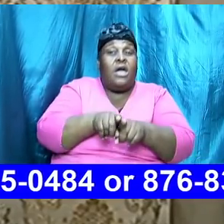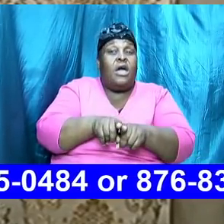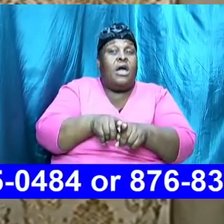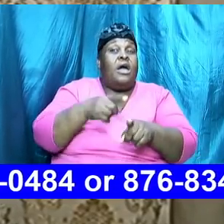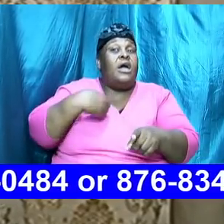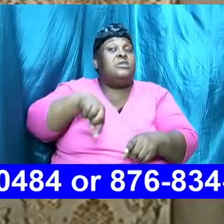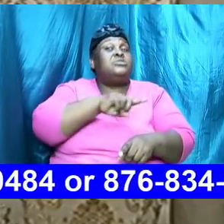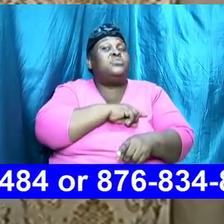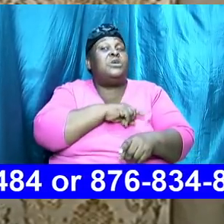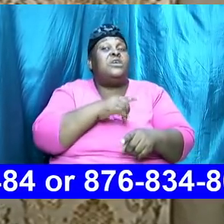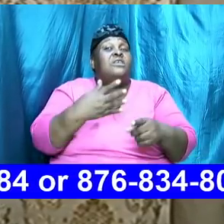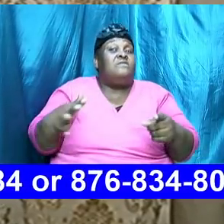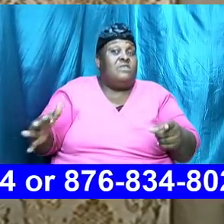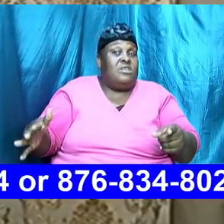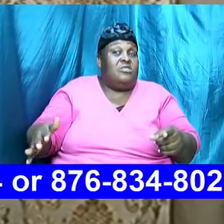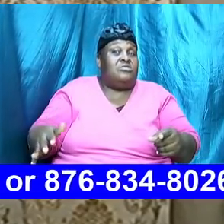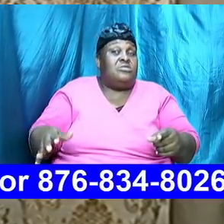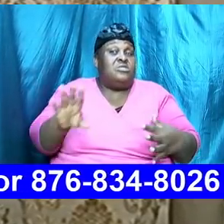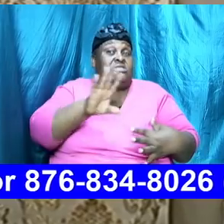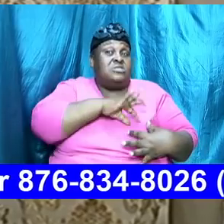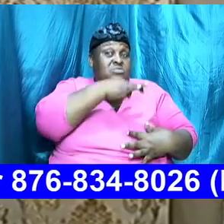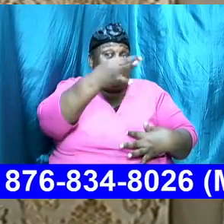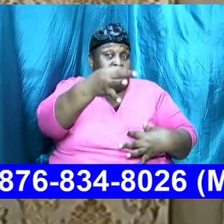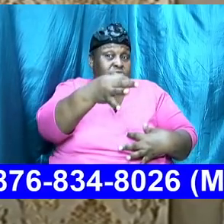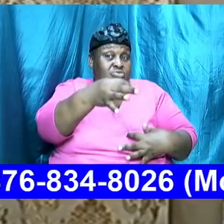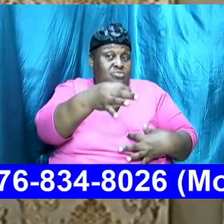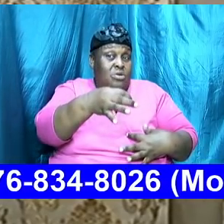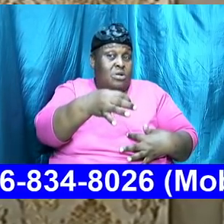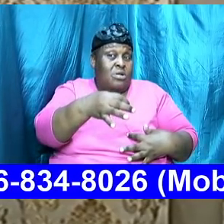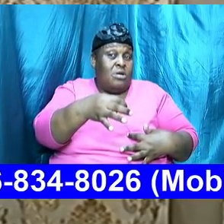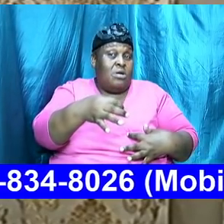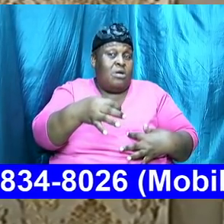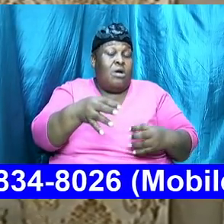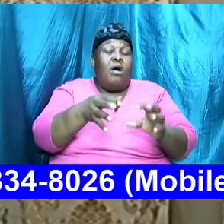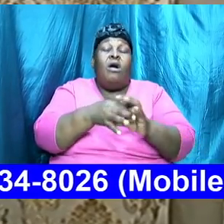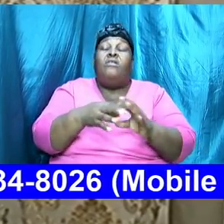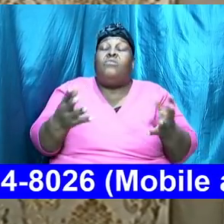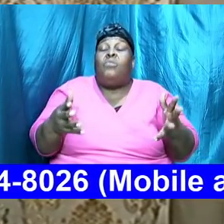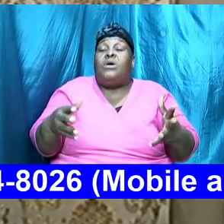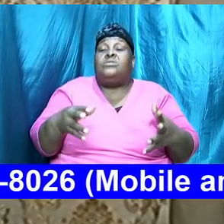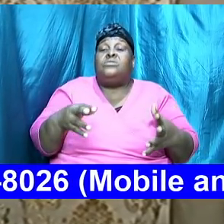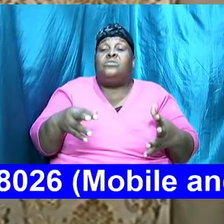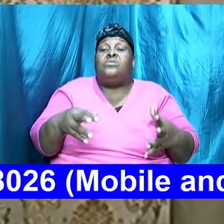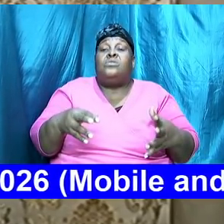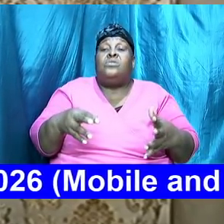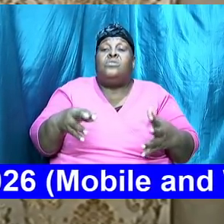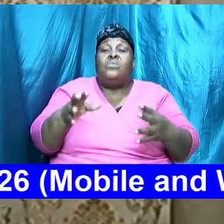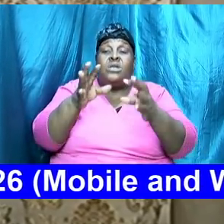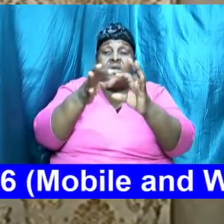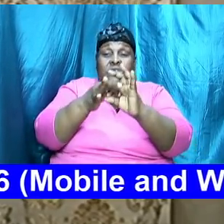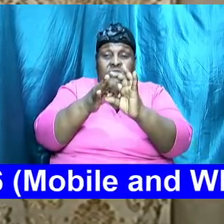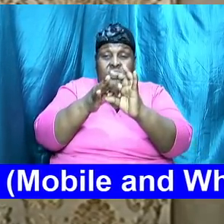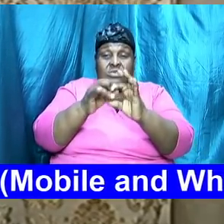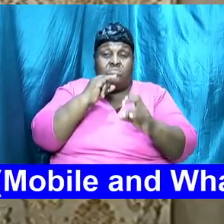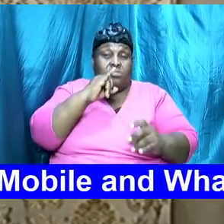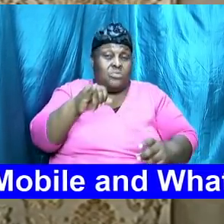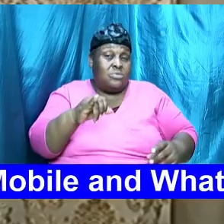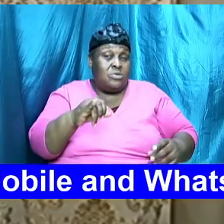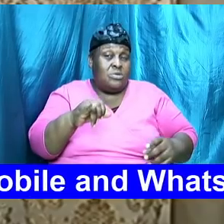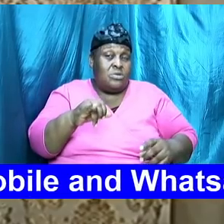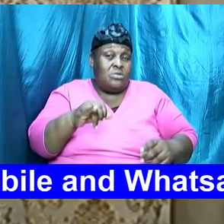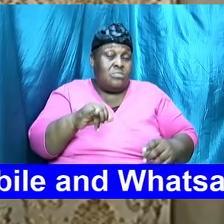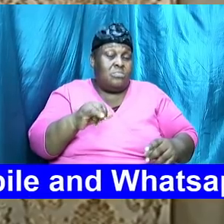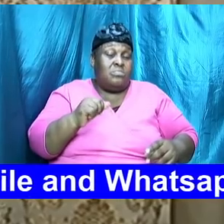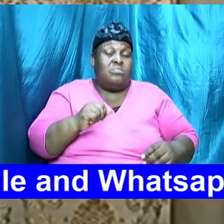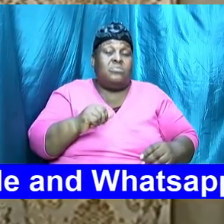spiritual implications of what relationship is and then we take it from there but